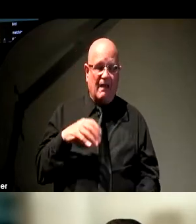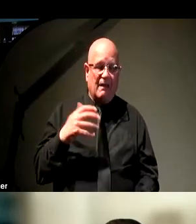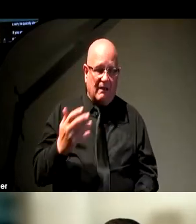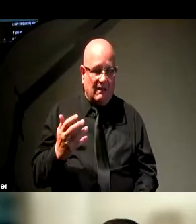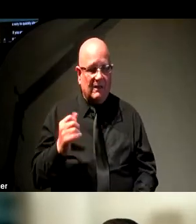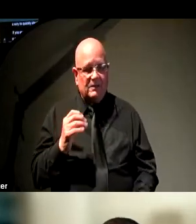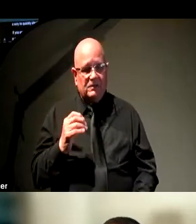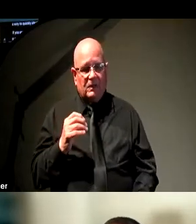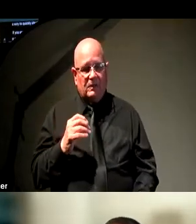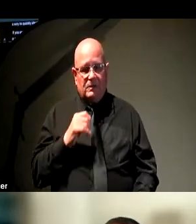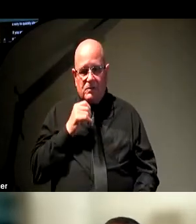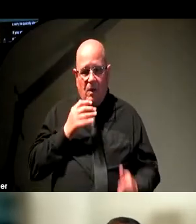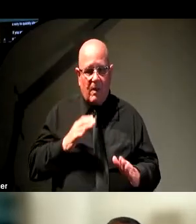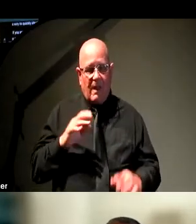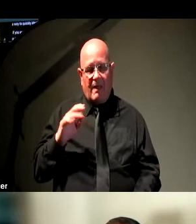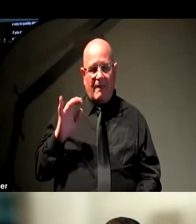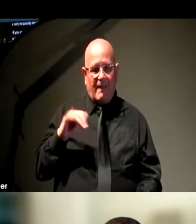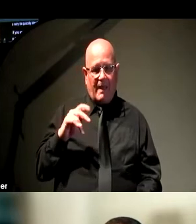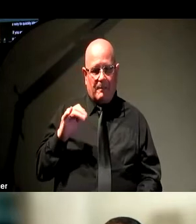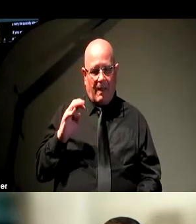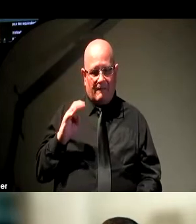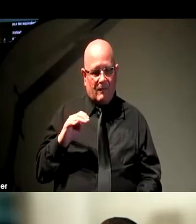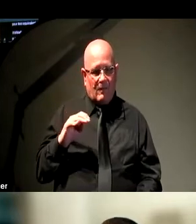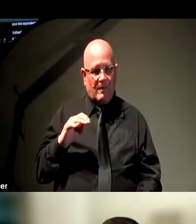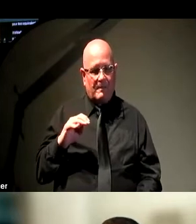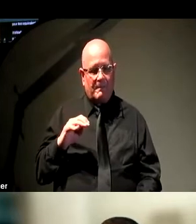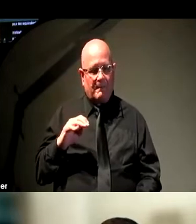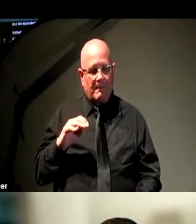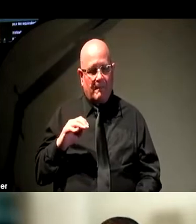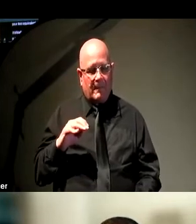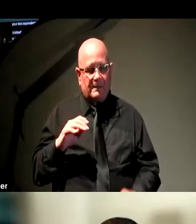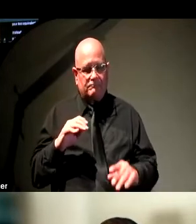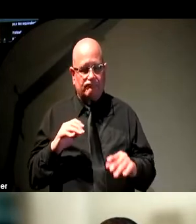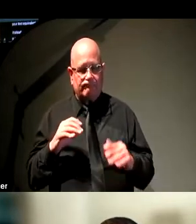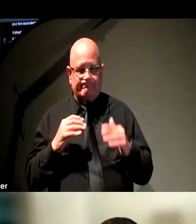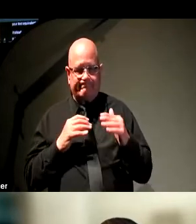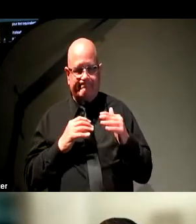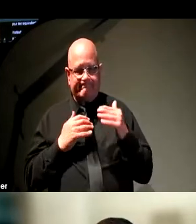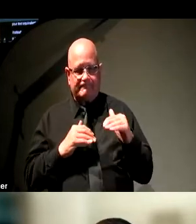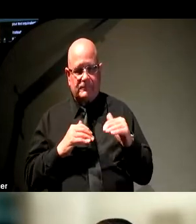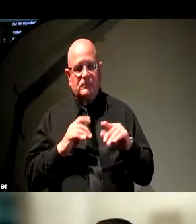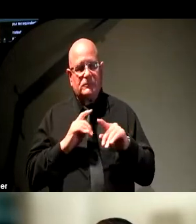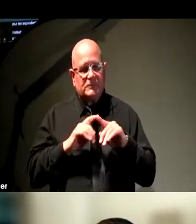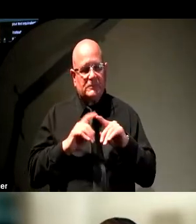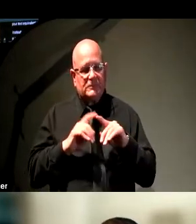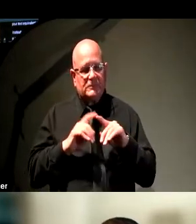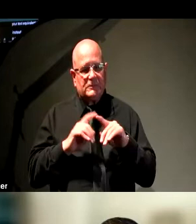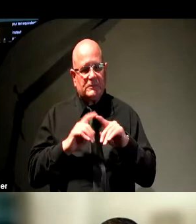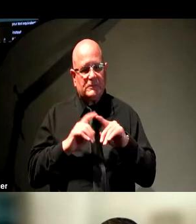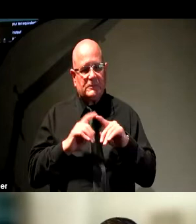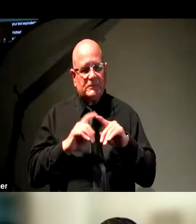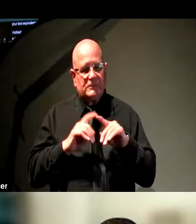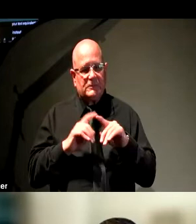don't let the platform write this for you. They're all pretty easy to go in and change right there in the flow of your